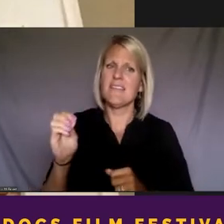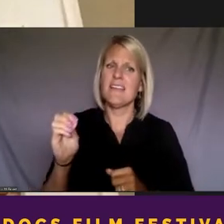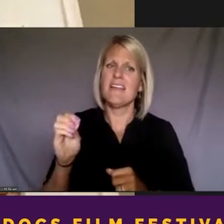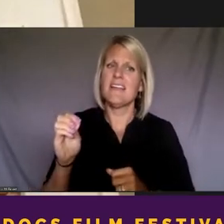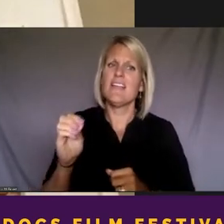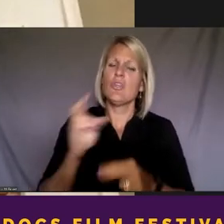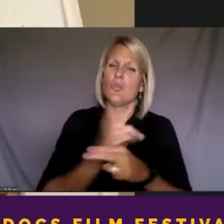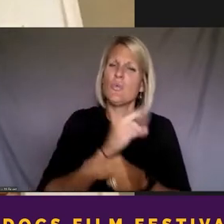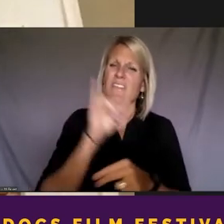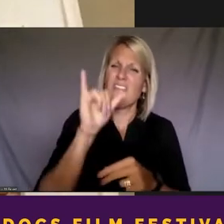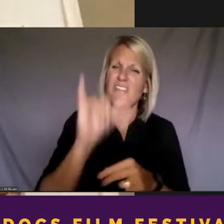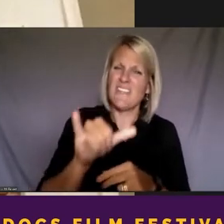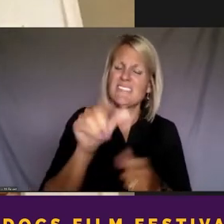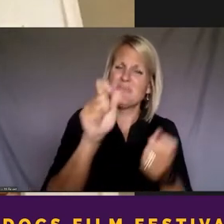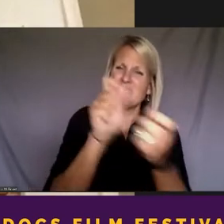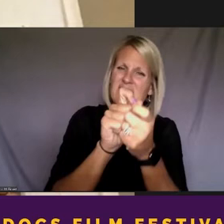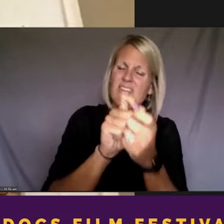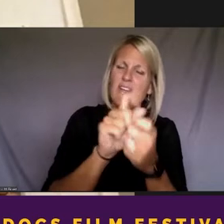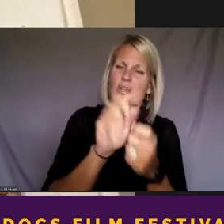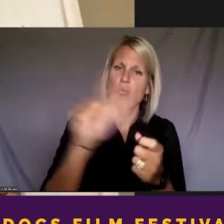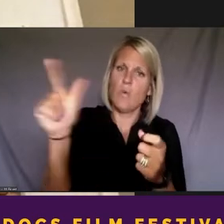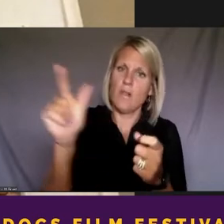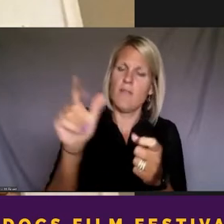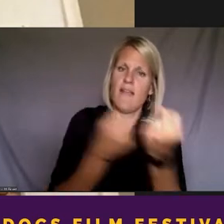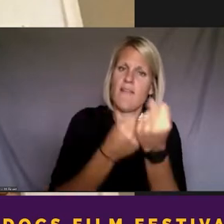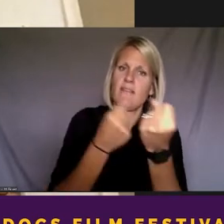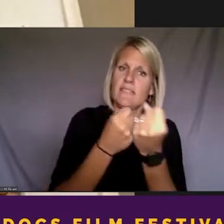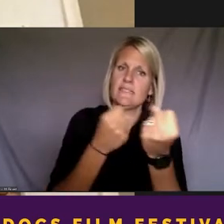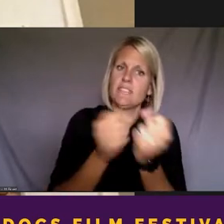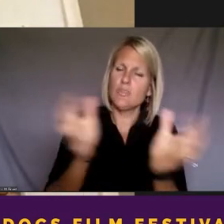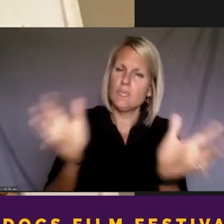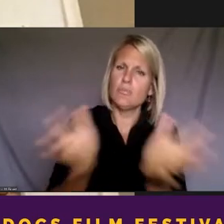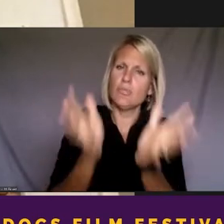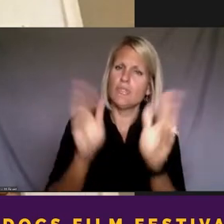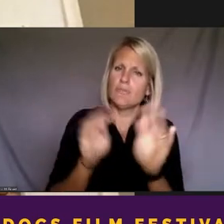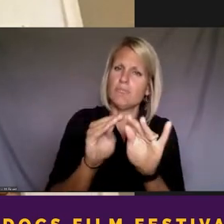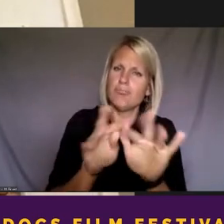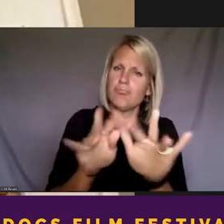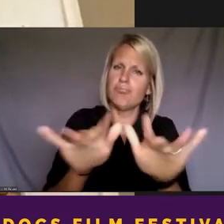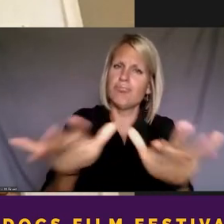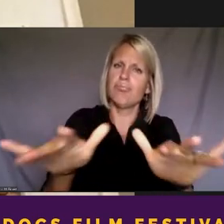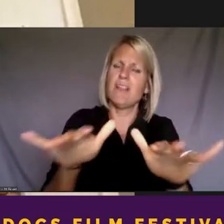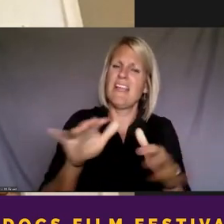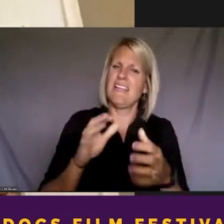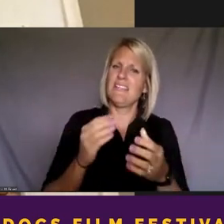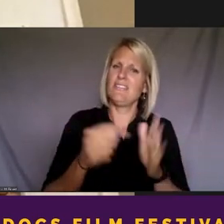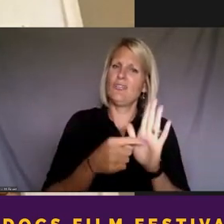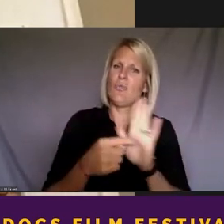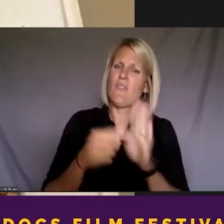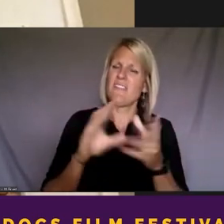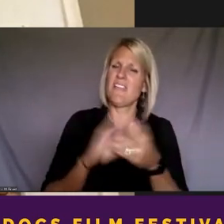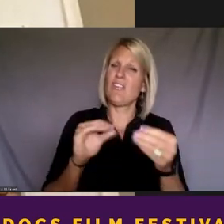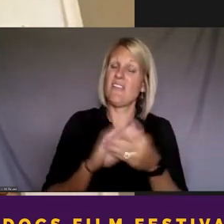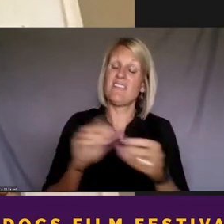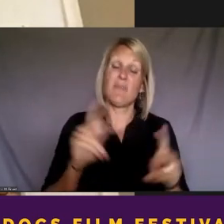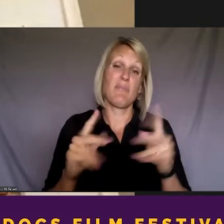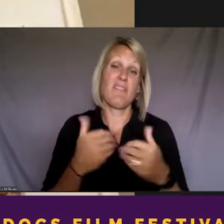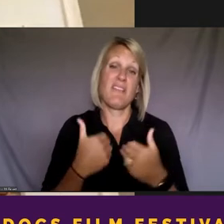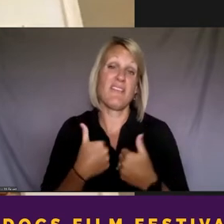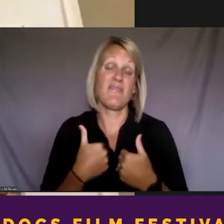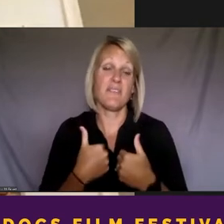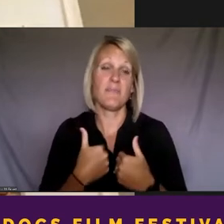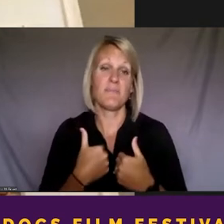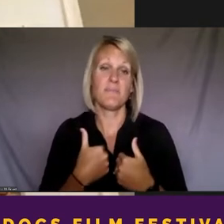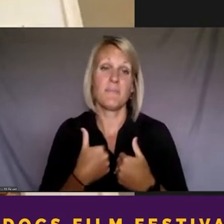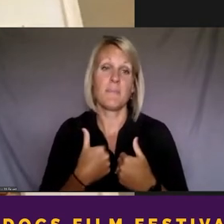advocacy to push forth and dispel the narrative that individual has before us. that cultivated